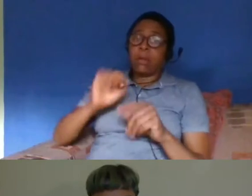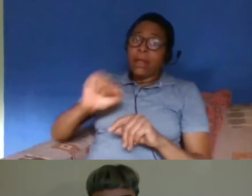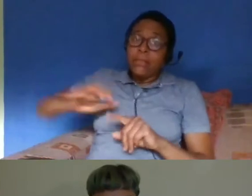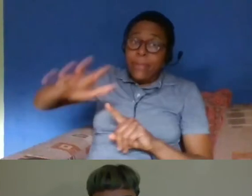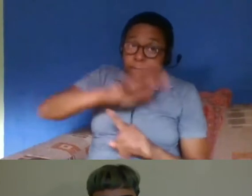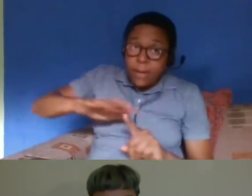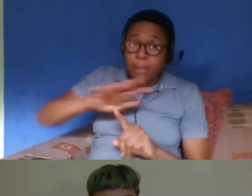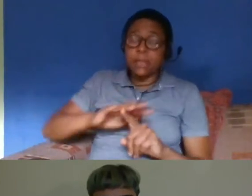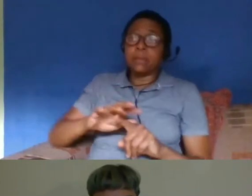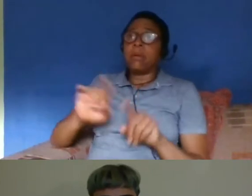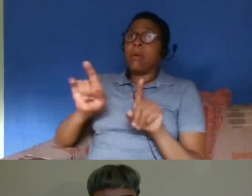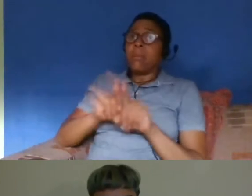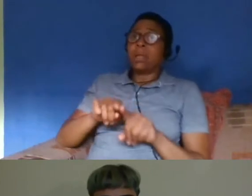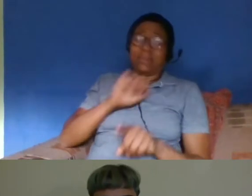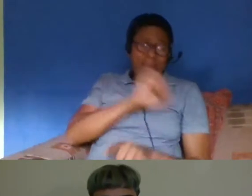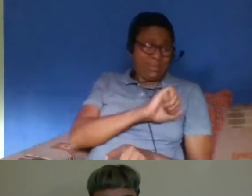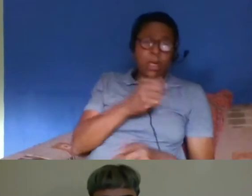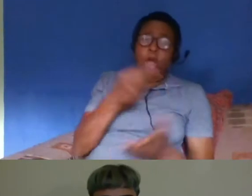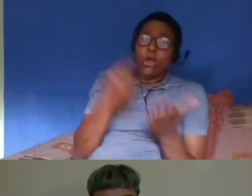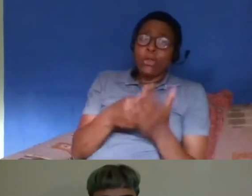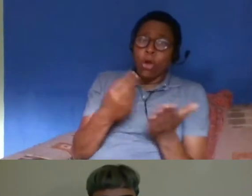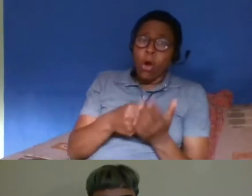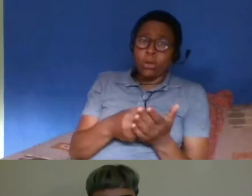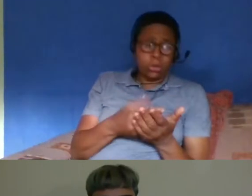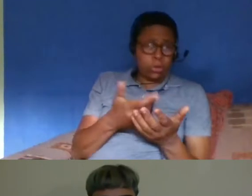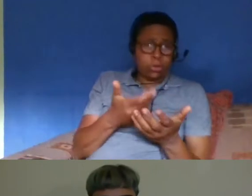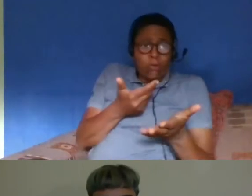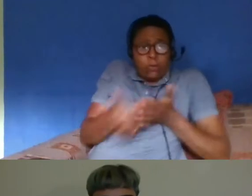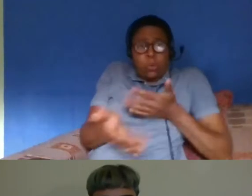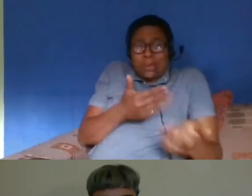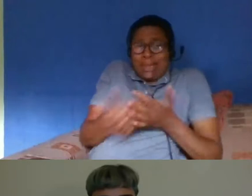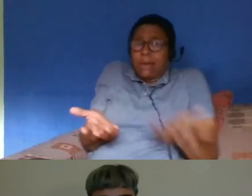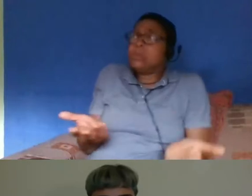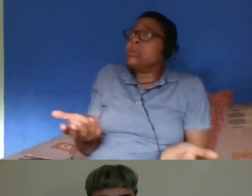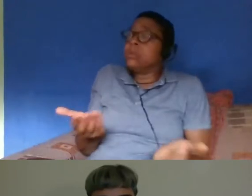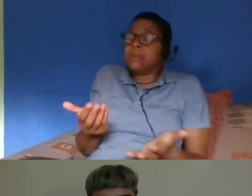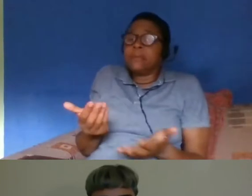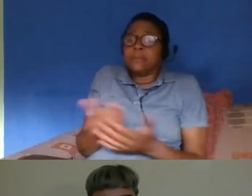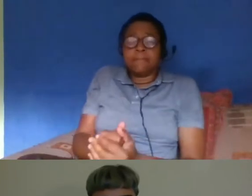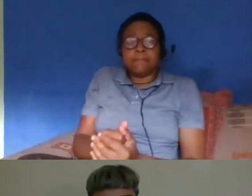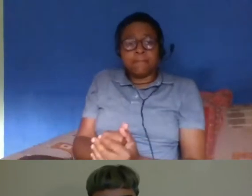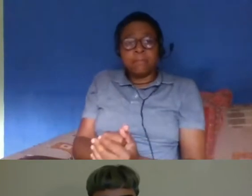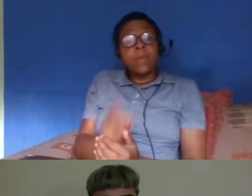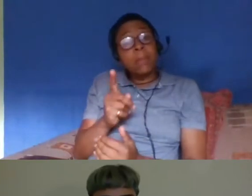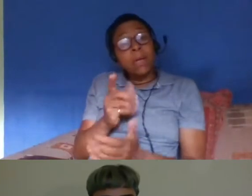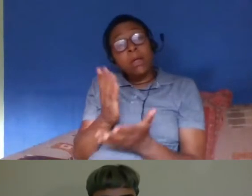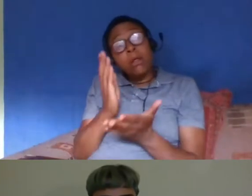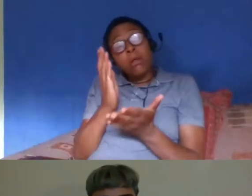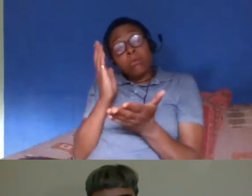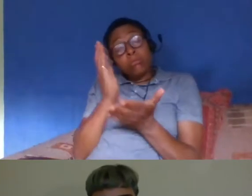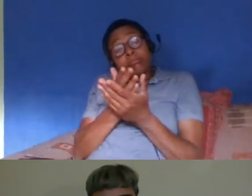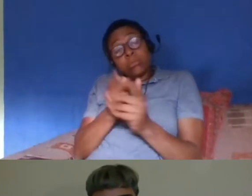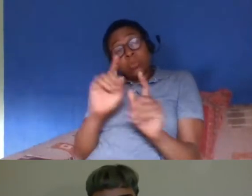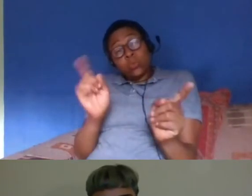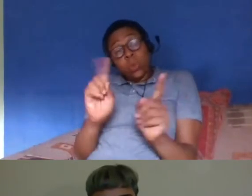of addressing uh the consequences of racism but the reality is and we've seen it in